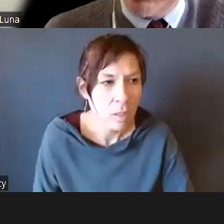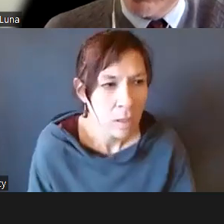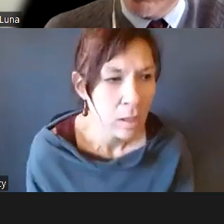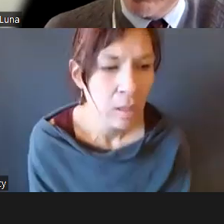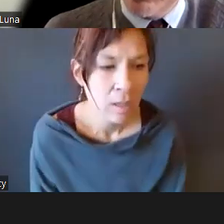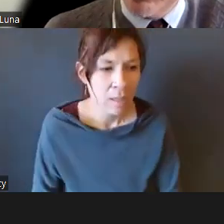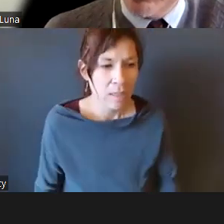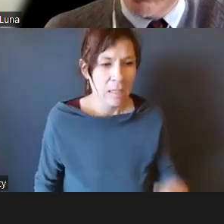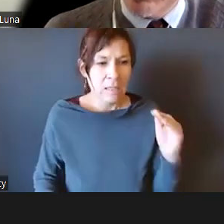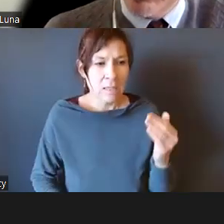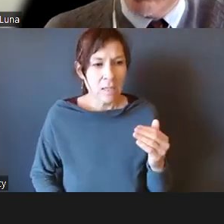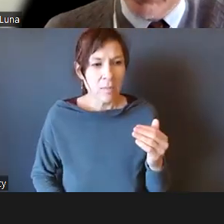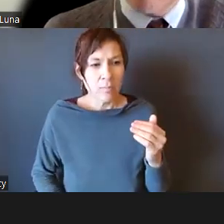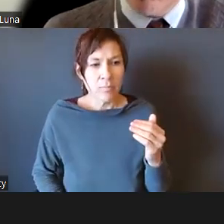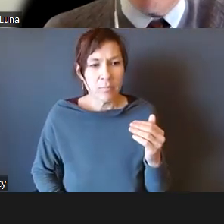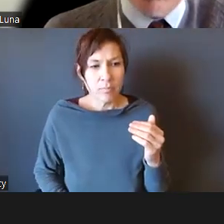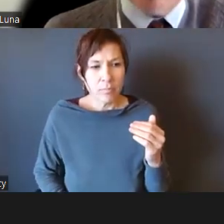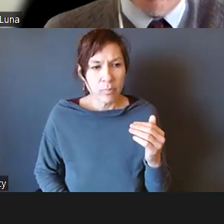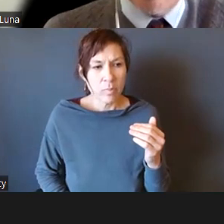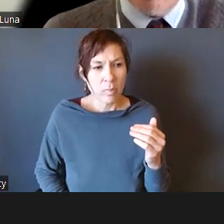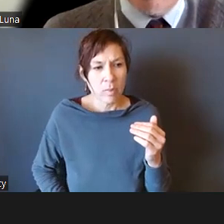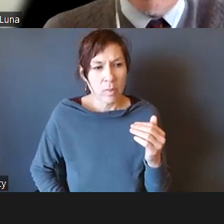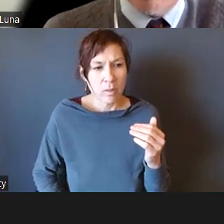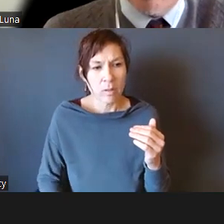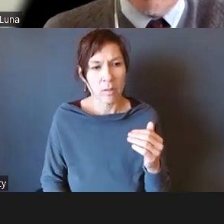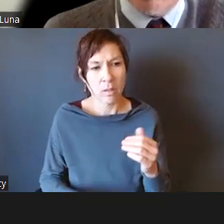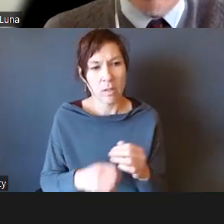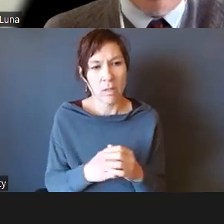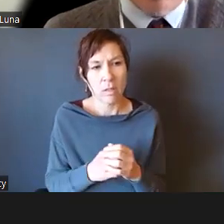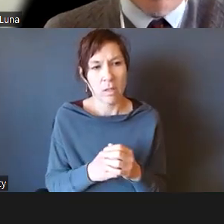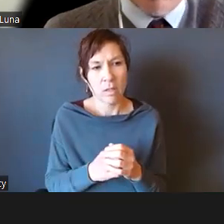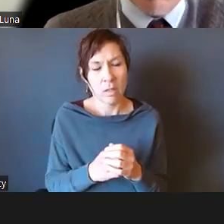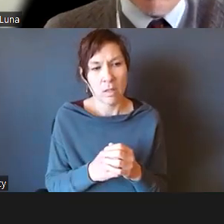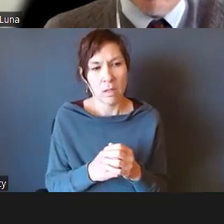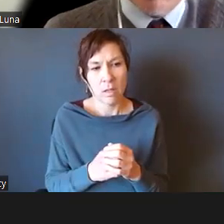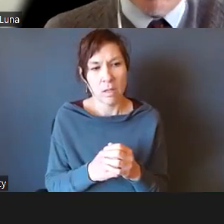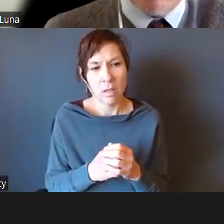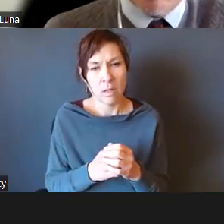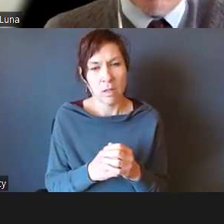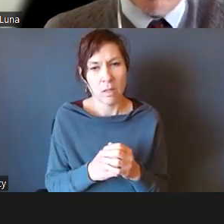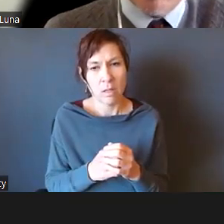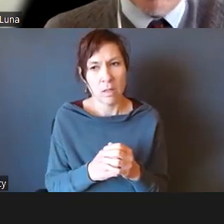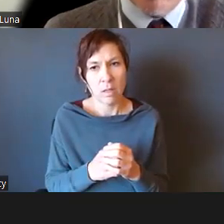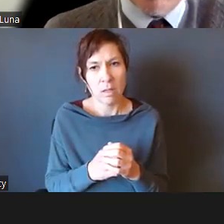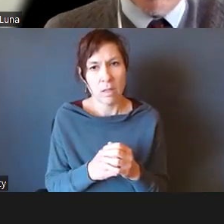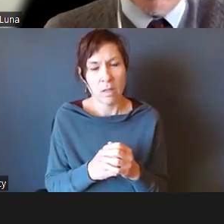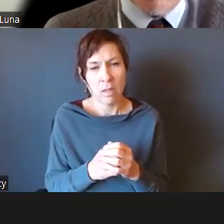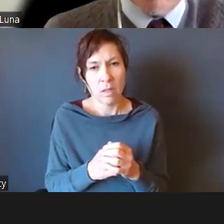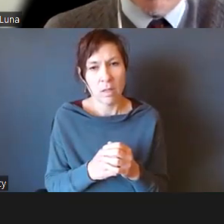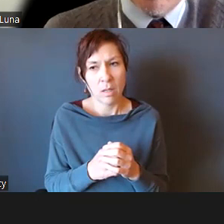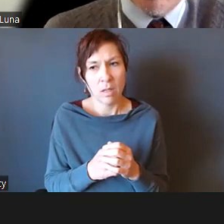that in formulating what isn't working that we as the EJ Council